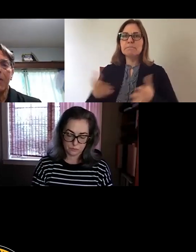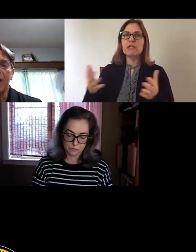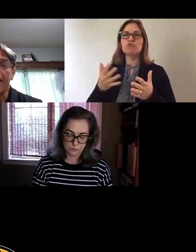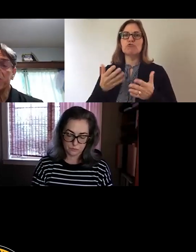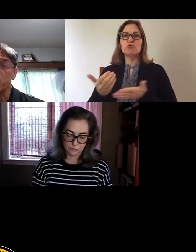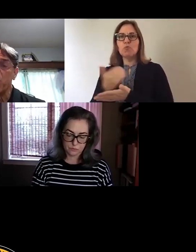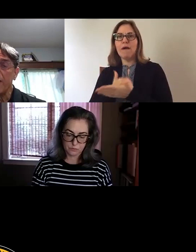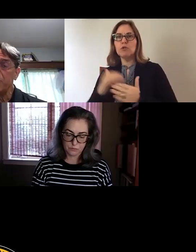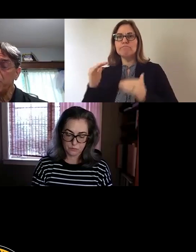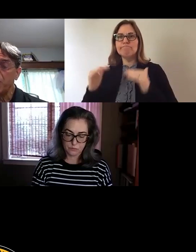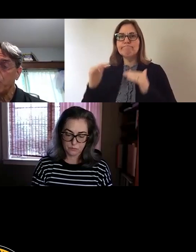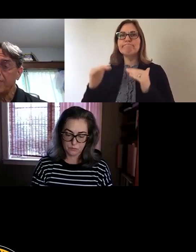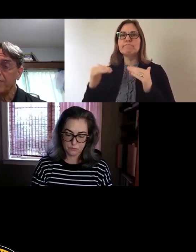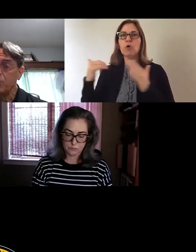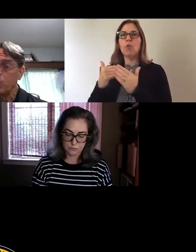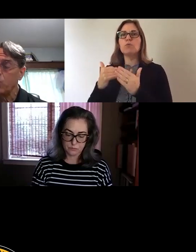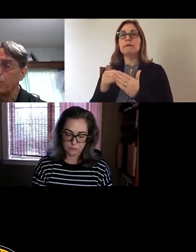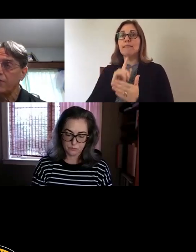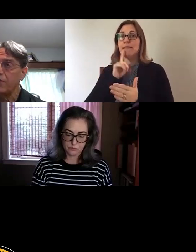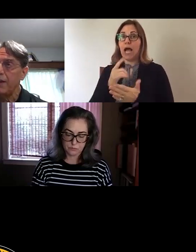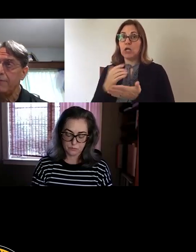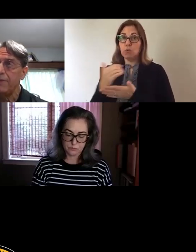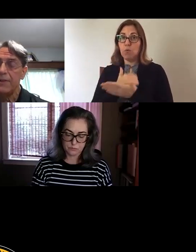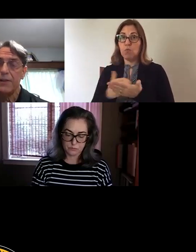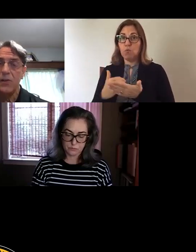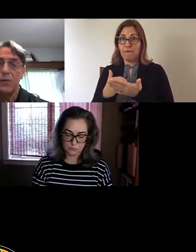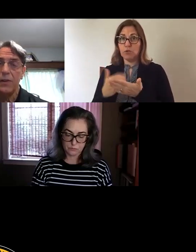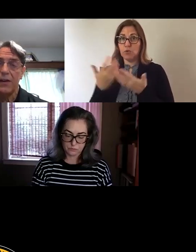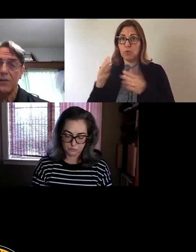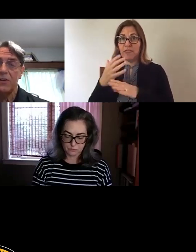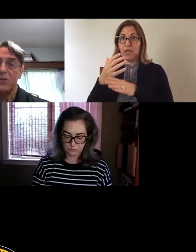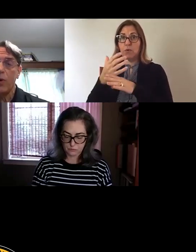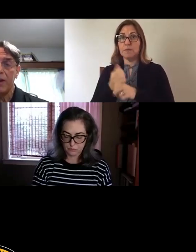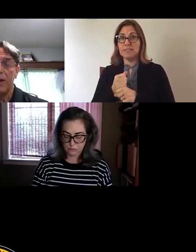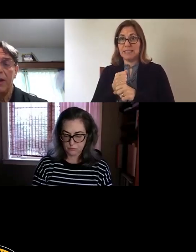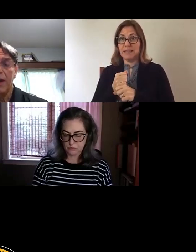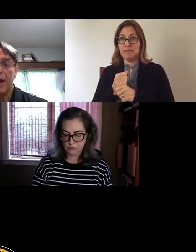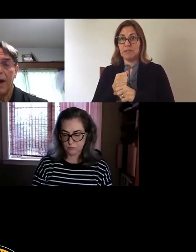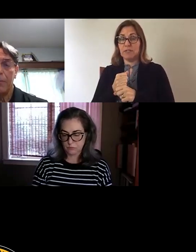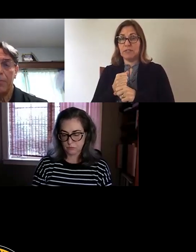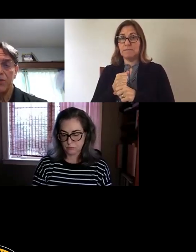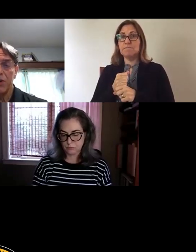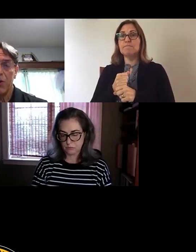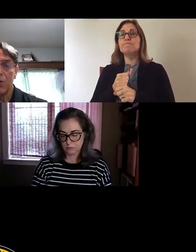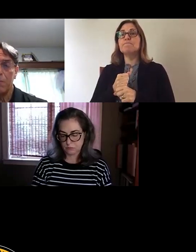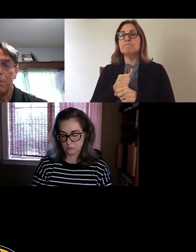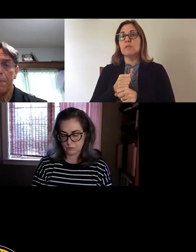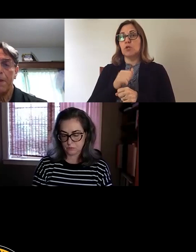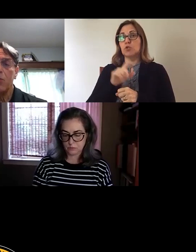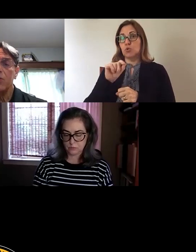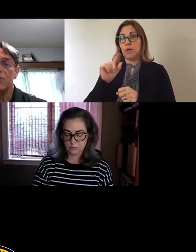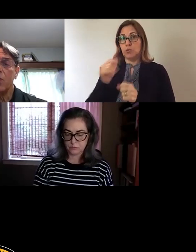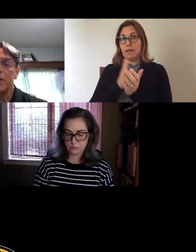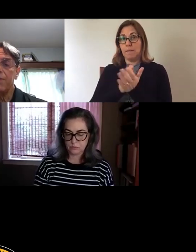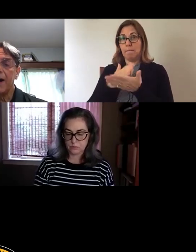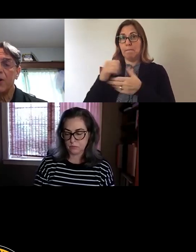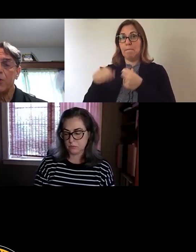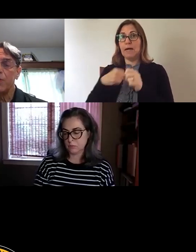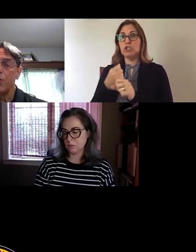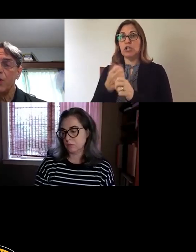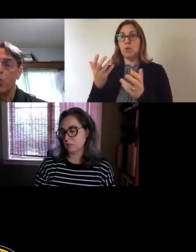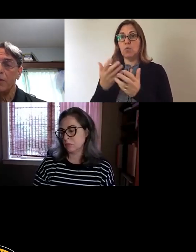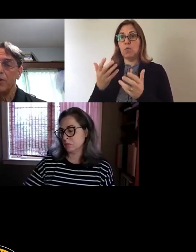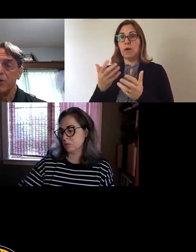The actual revenue that we received in that 2020 budget year was only